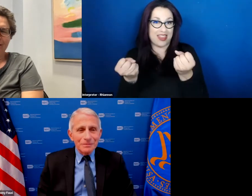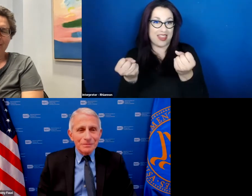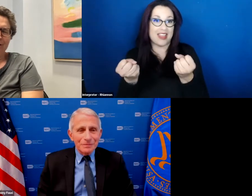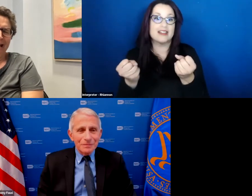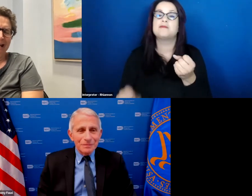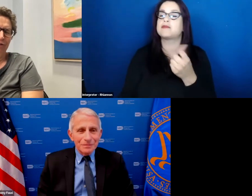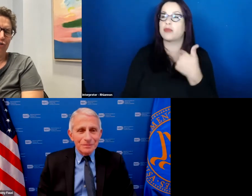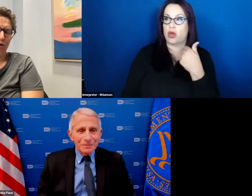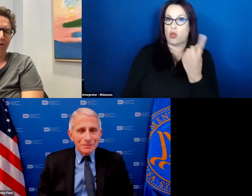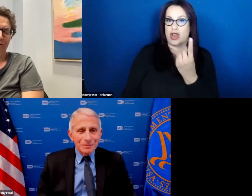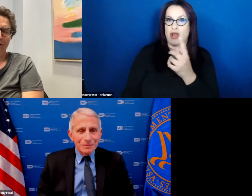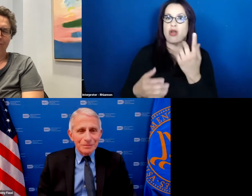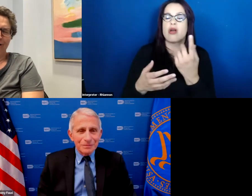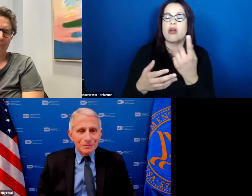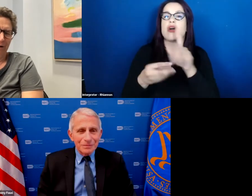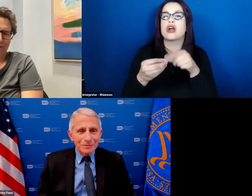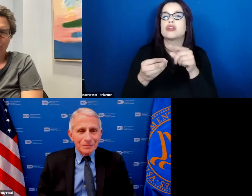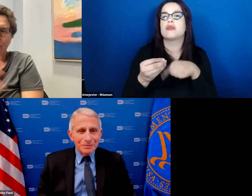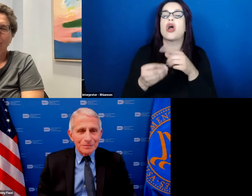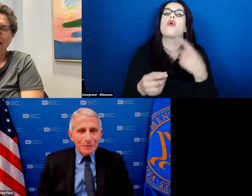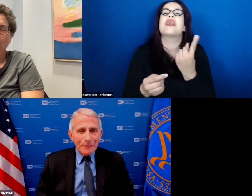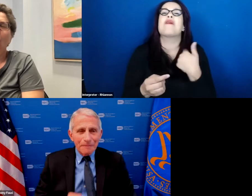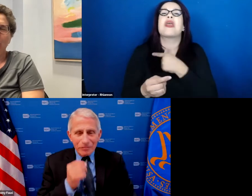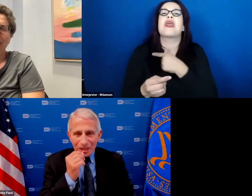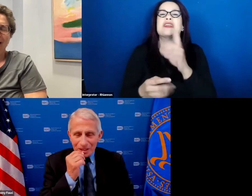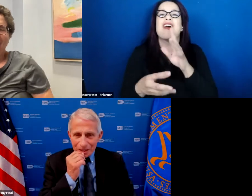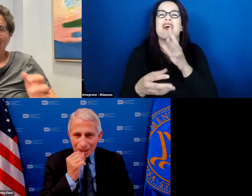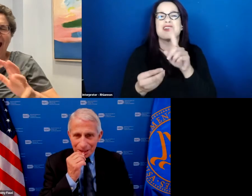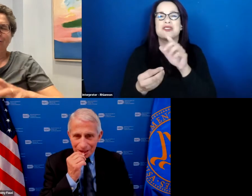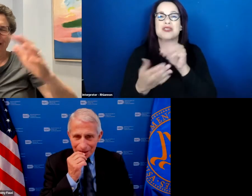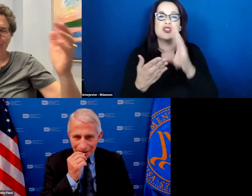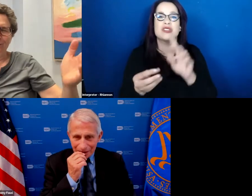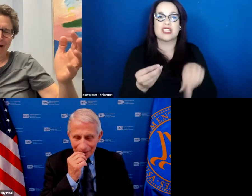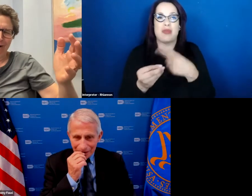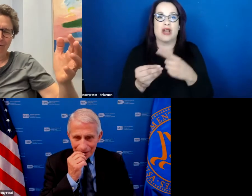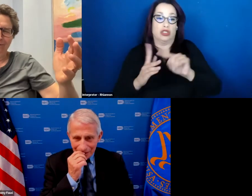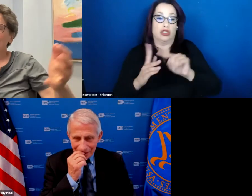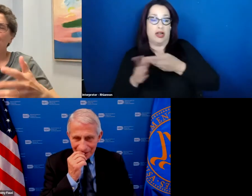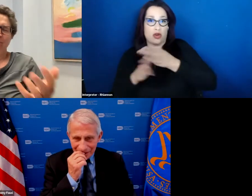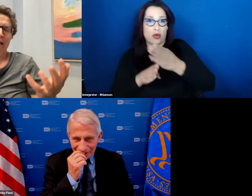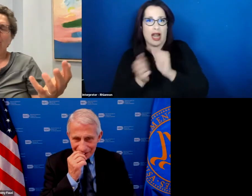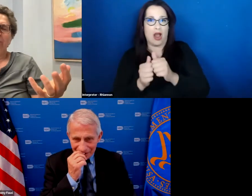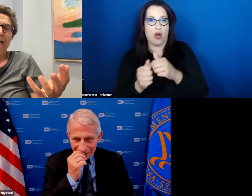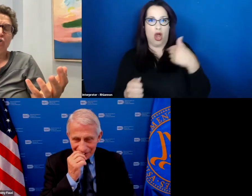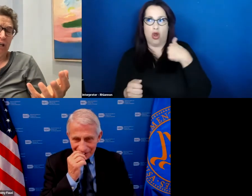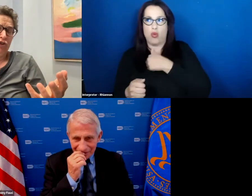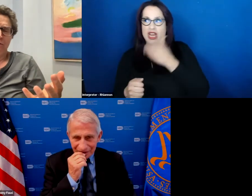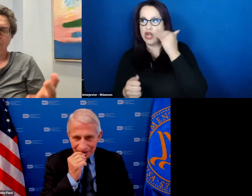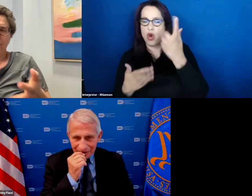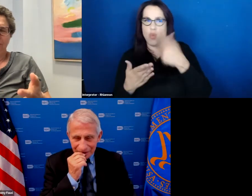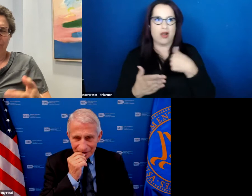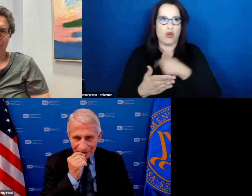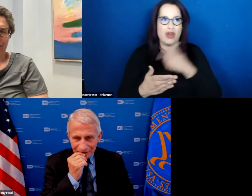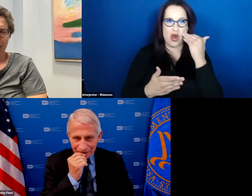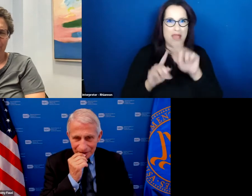this concept that at the start of our career we only know what we know and as we learn about other things we make big changes